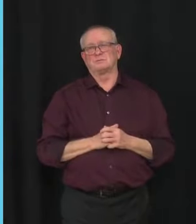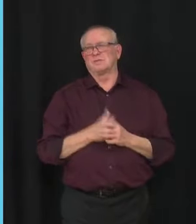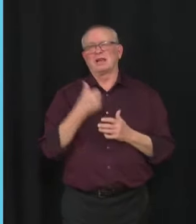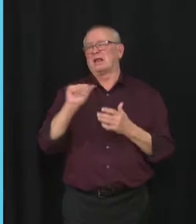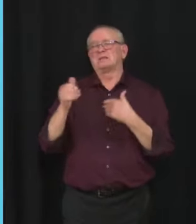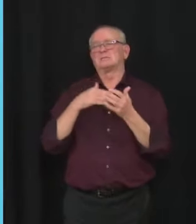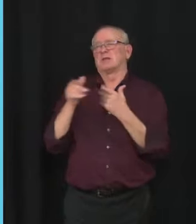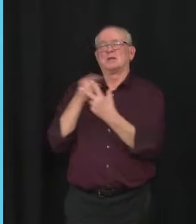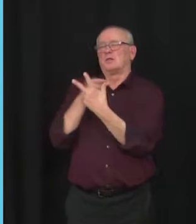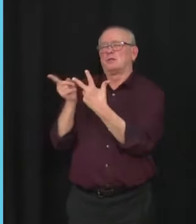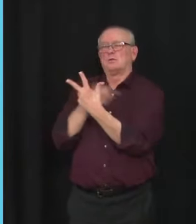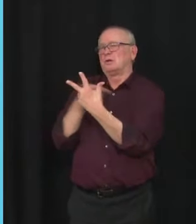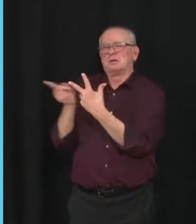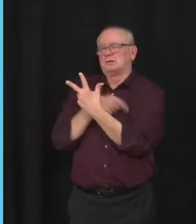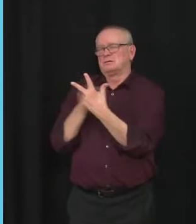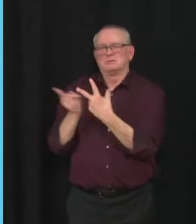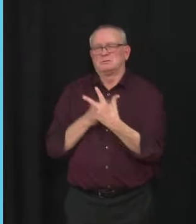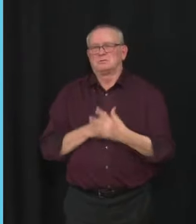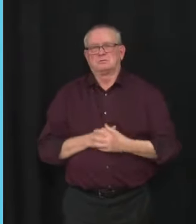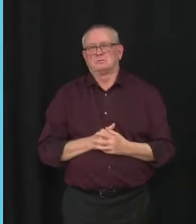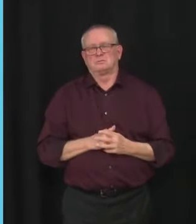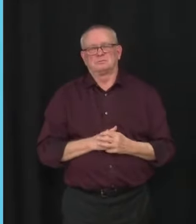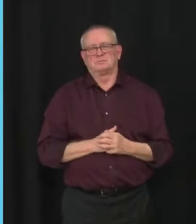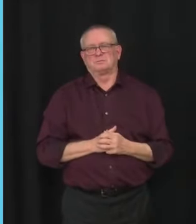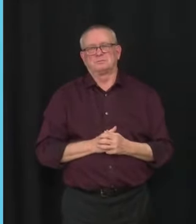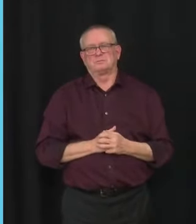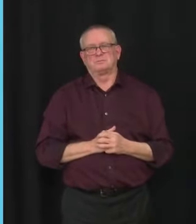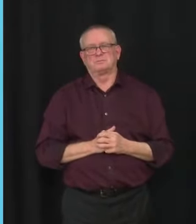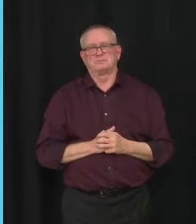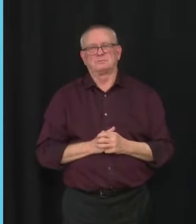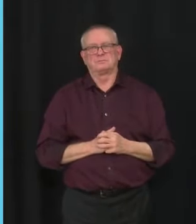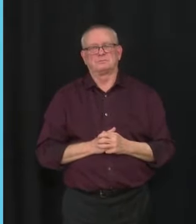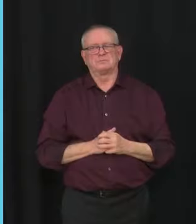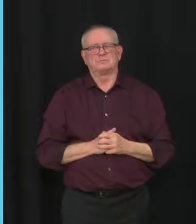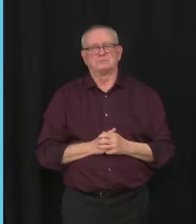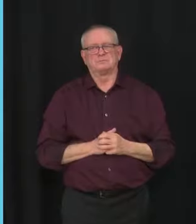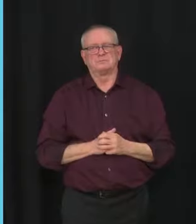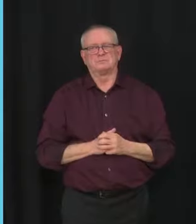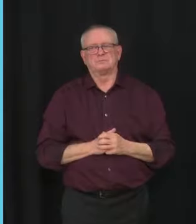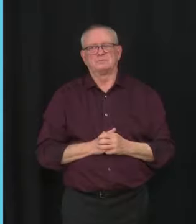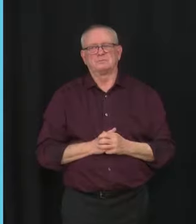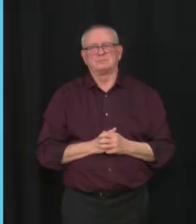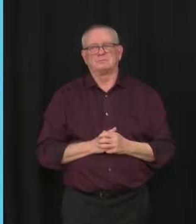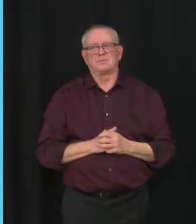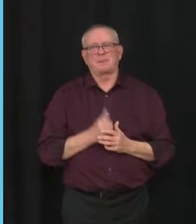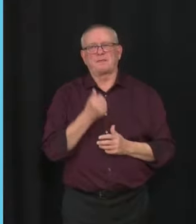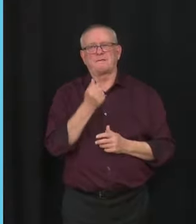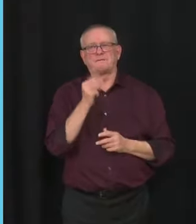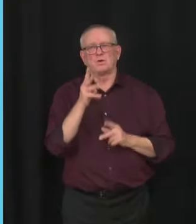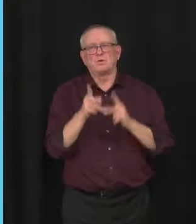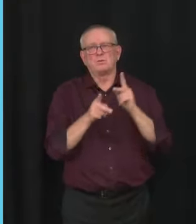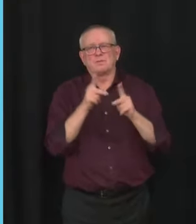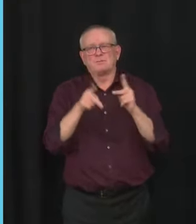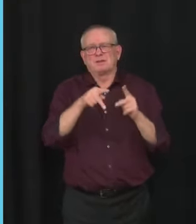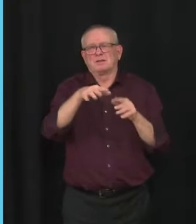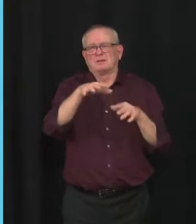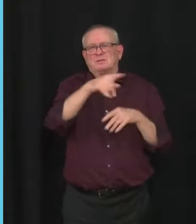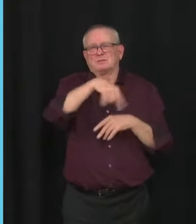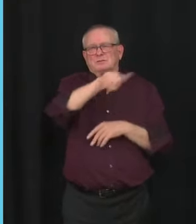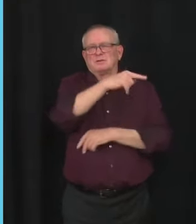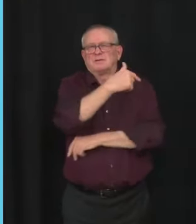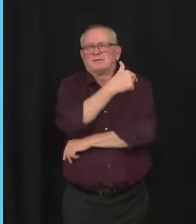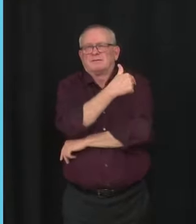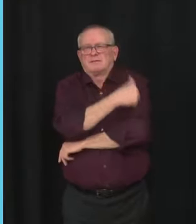to comment. With respect to everyone here, for a lot of unvaccinated holdouts, it seems the more health care or government credentials someone